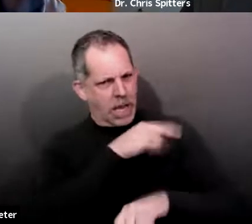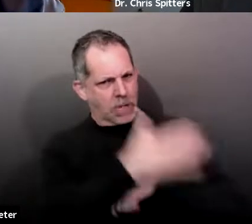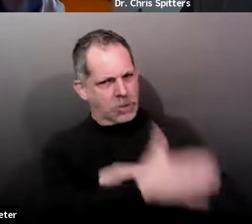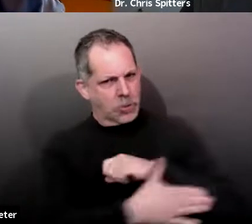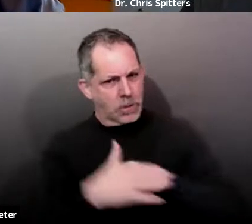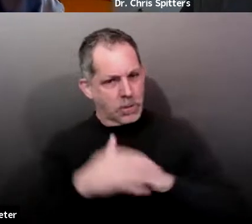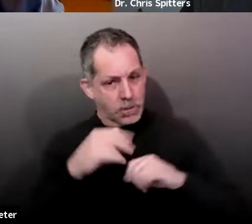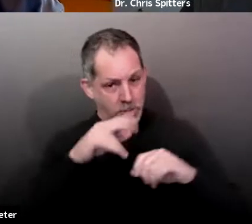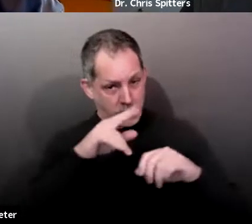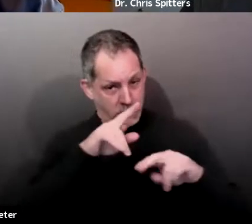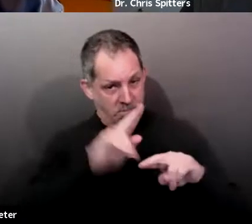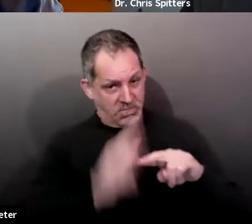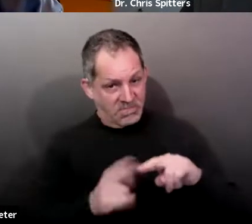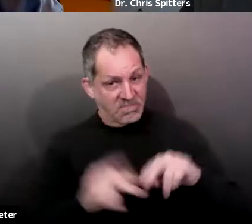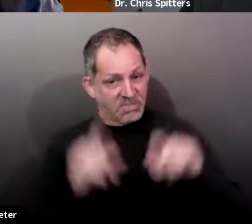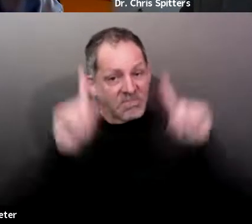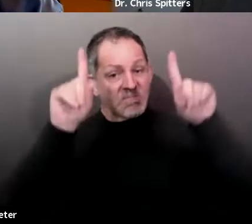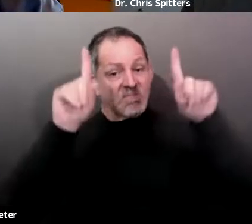folks are getting vaccinated?